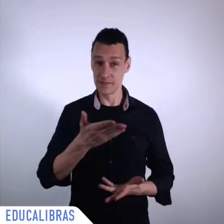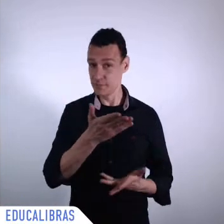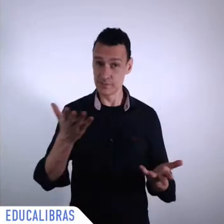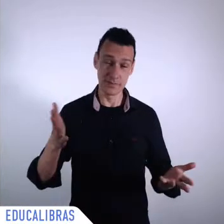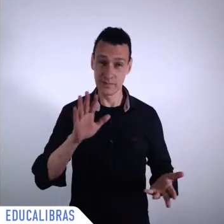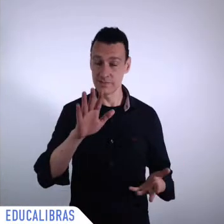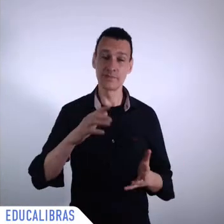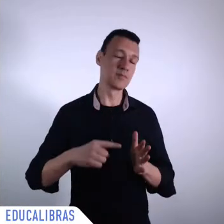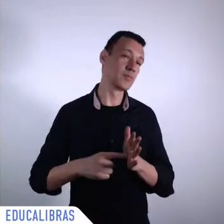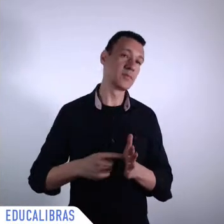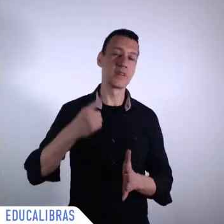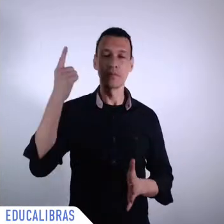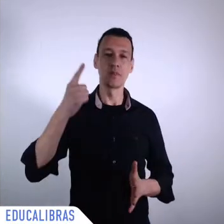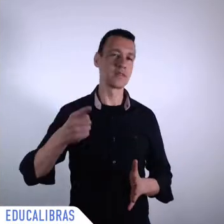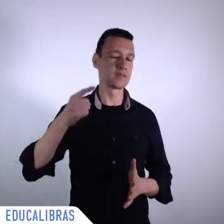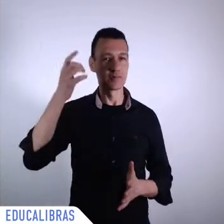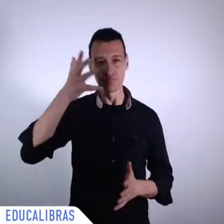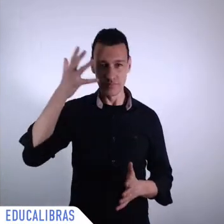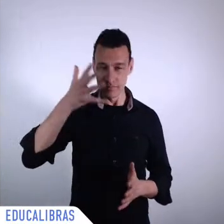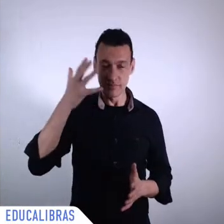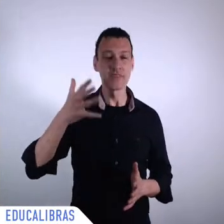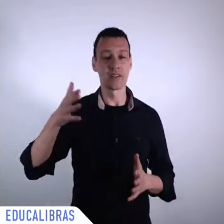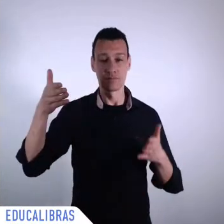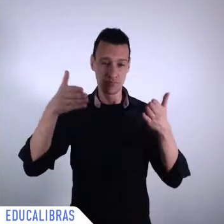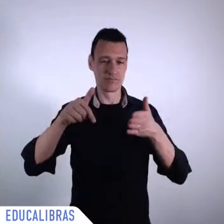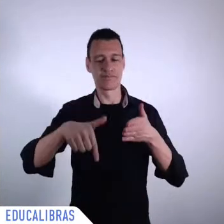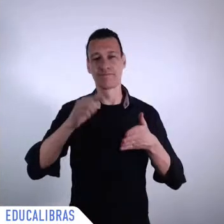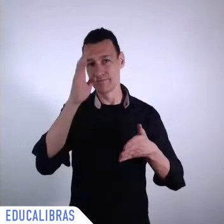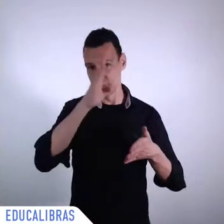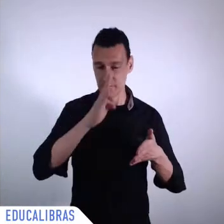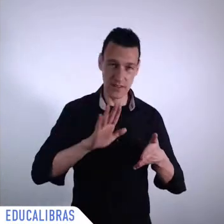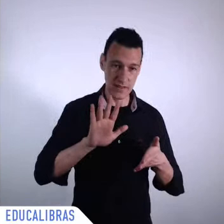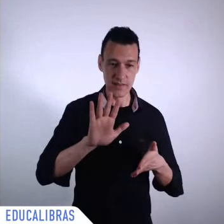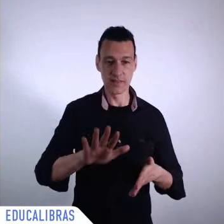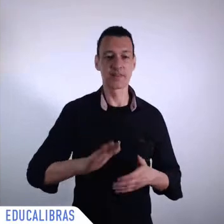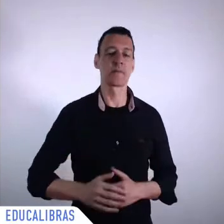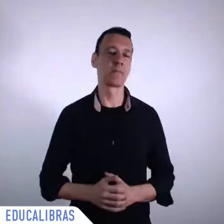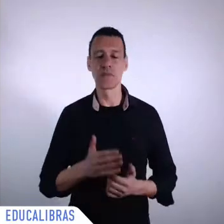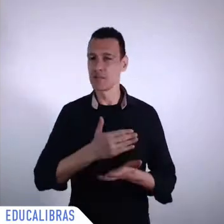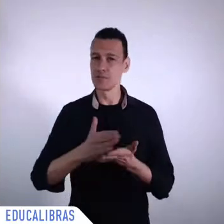Welcome to the first edition of the Conferences pour le Brésil.